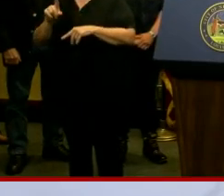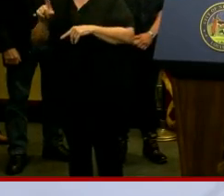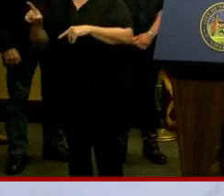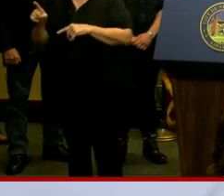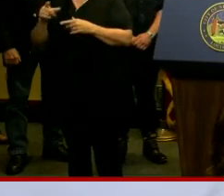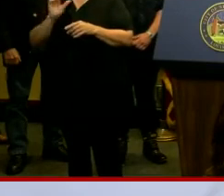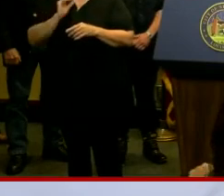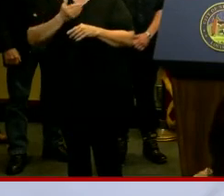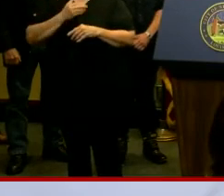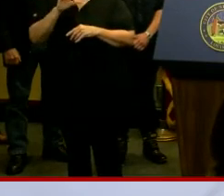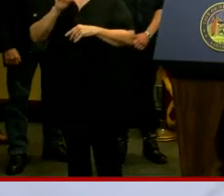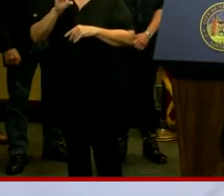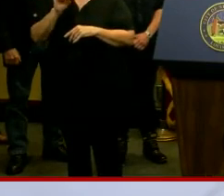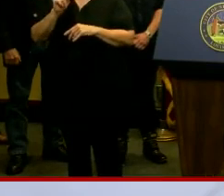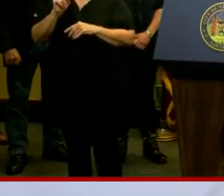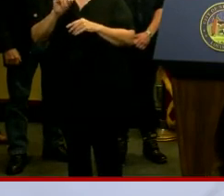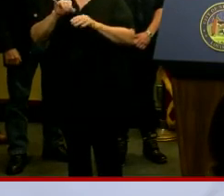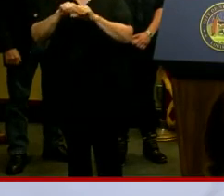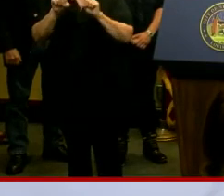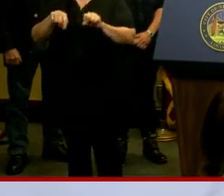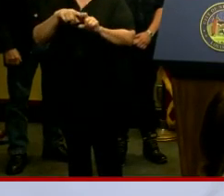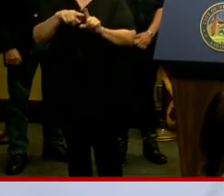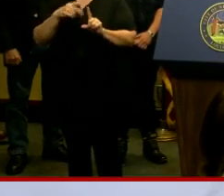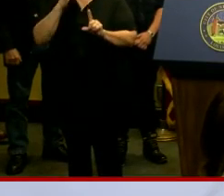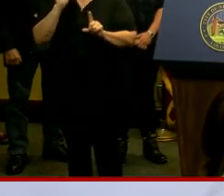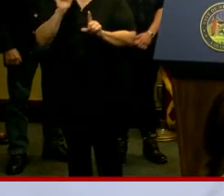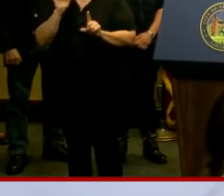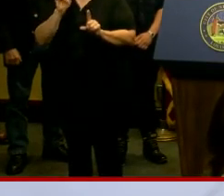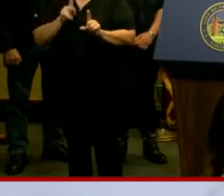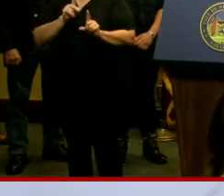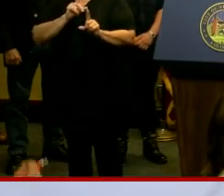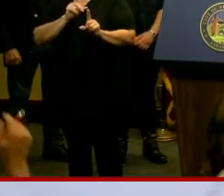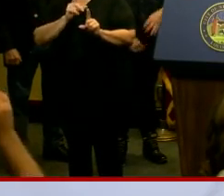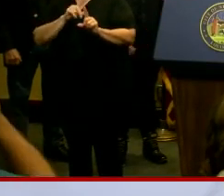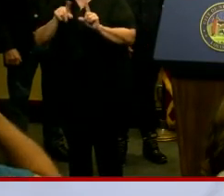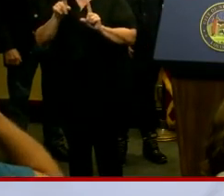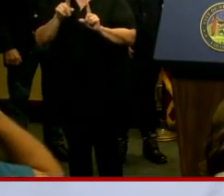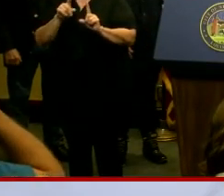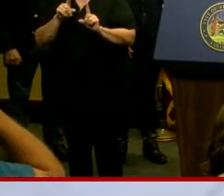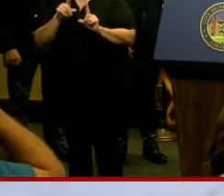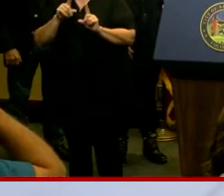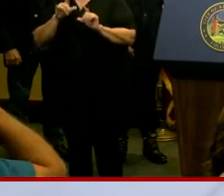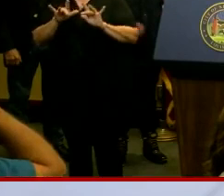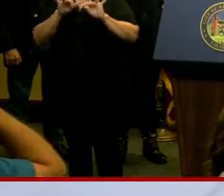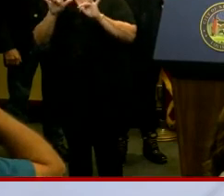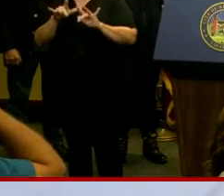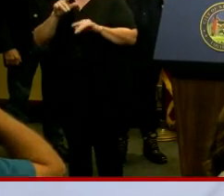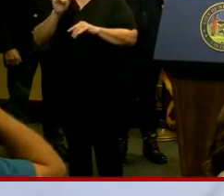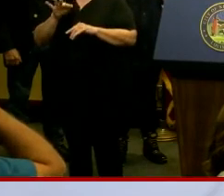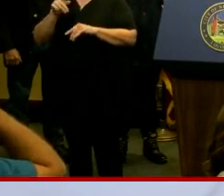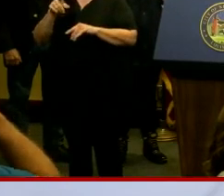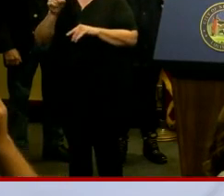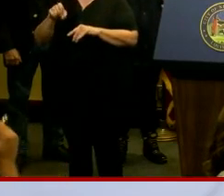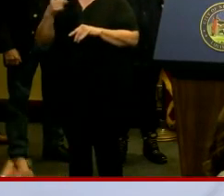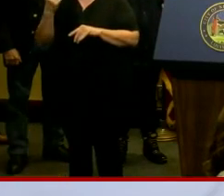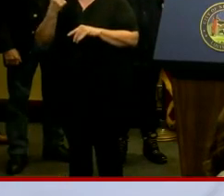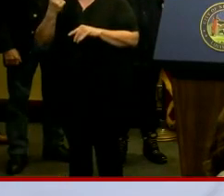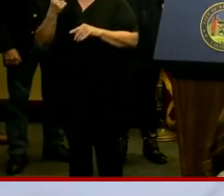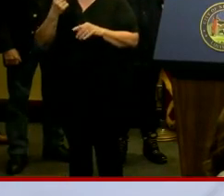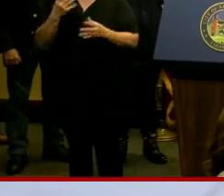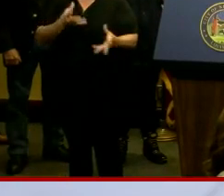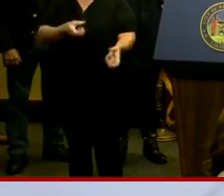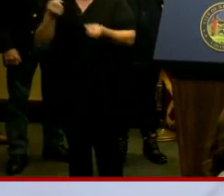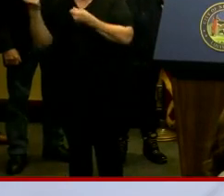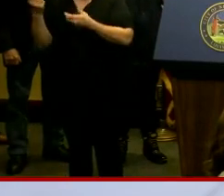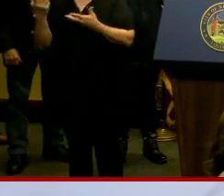our virtual robot will answer your question just like as if you're speaking to a person on the phone. So if you need to request a large item pickup as